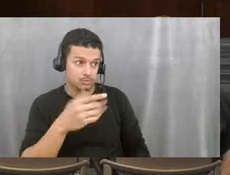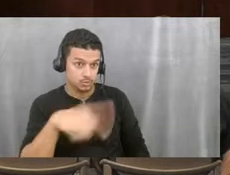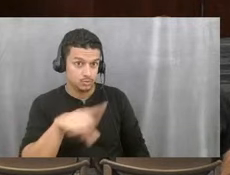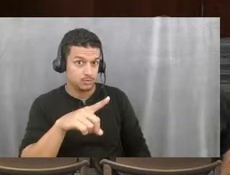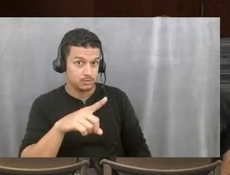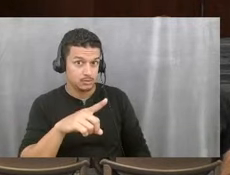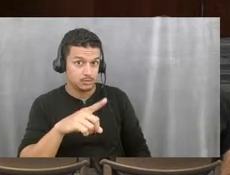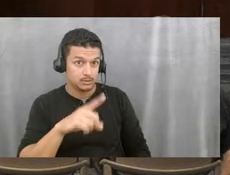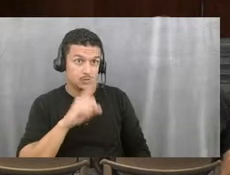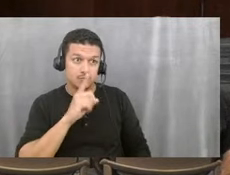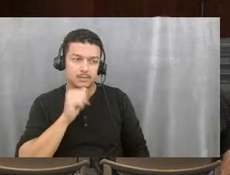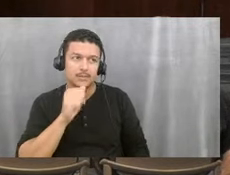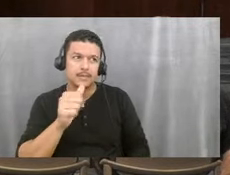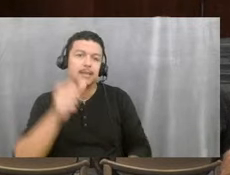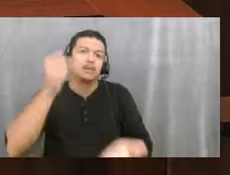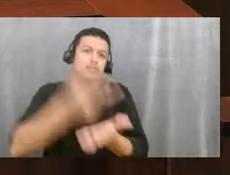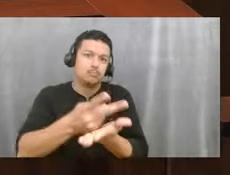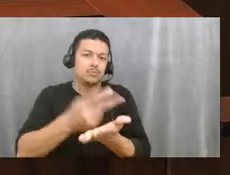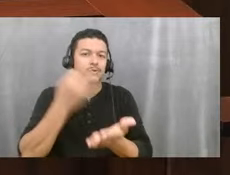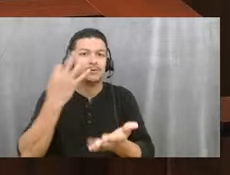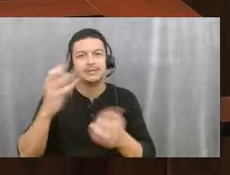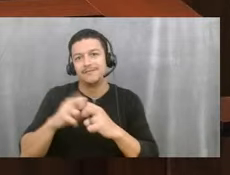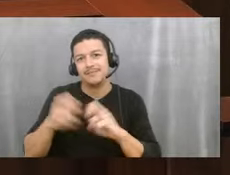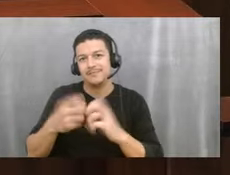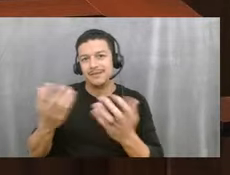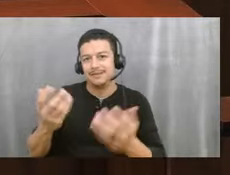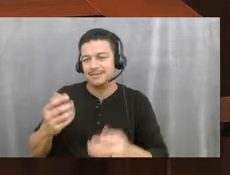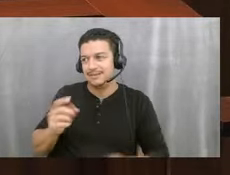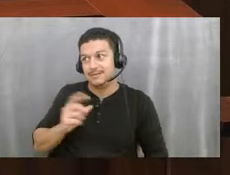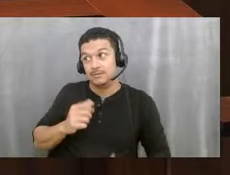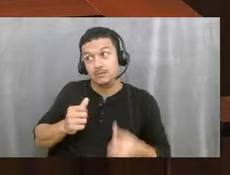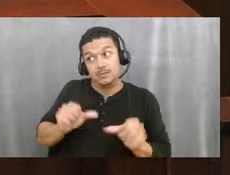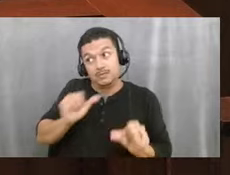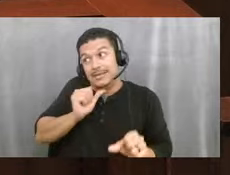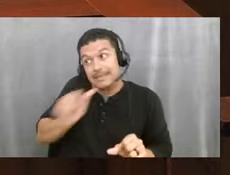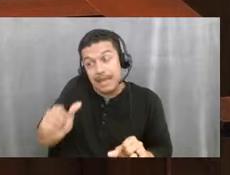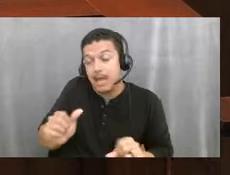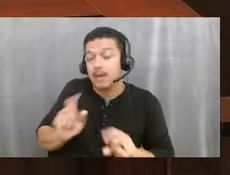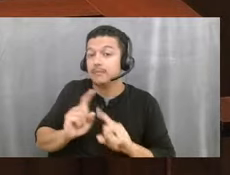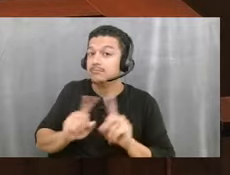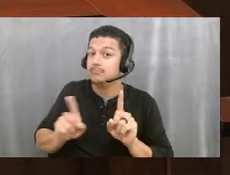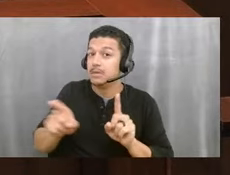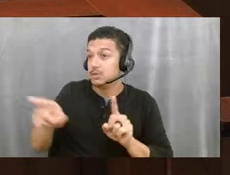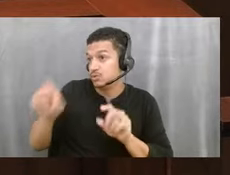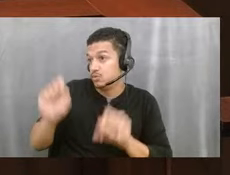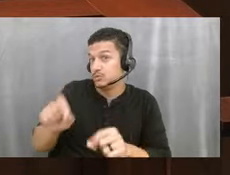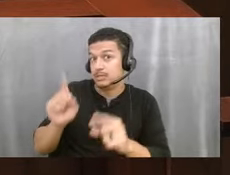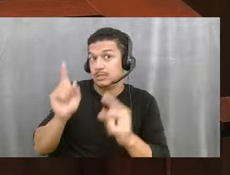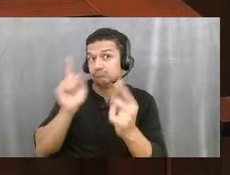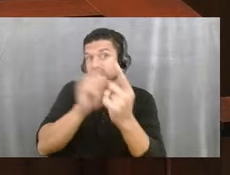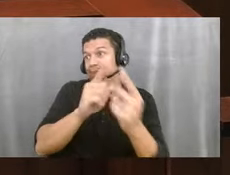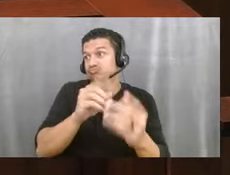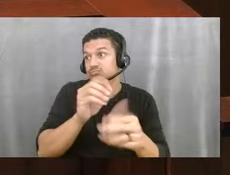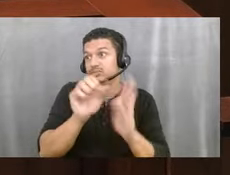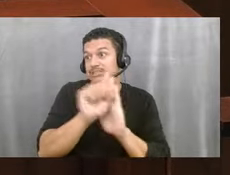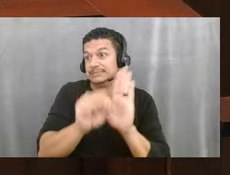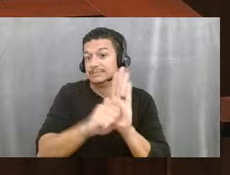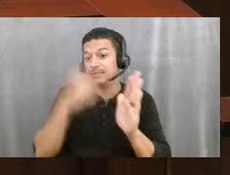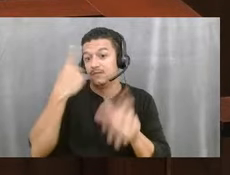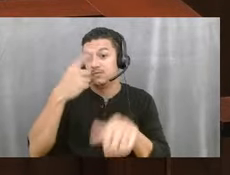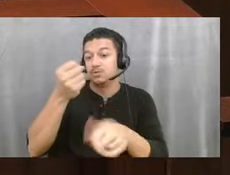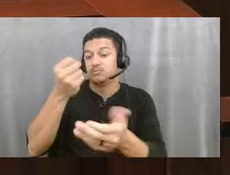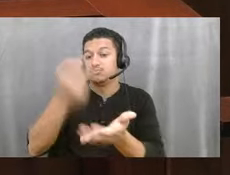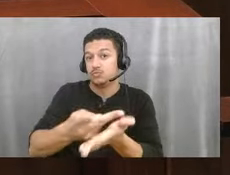approve it if there's a problem like that. We try really hard not to, but you could actually go to the state also for approval. They've created